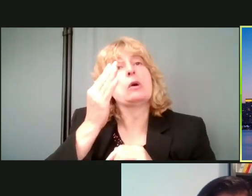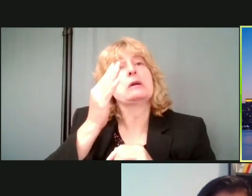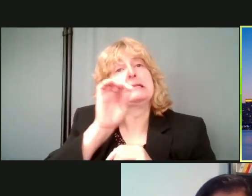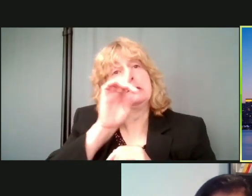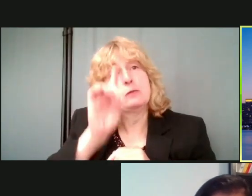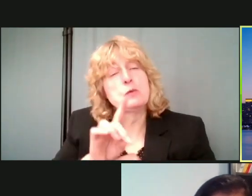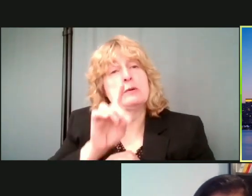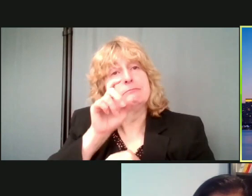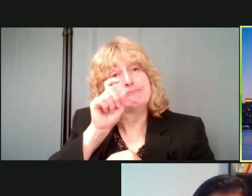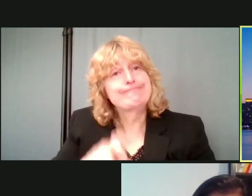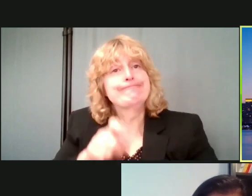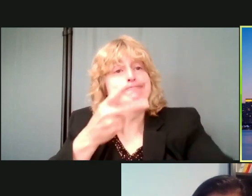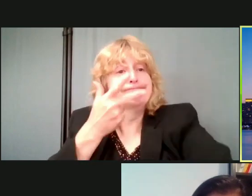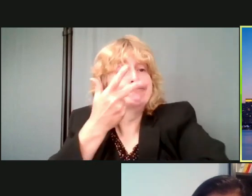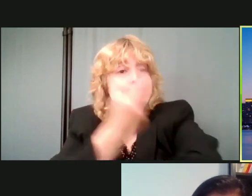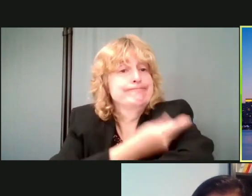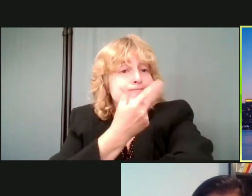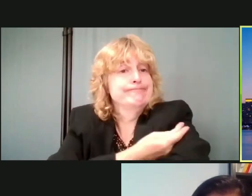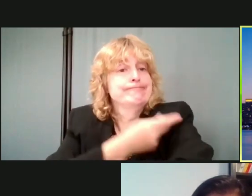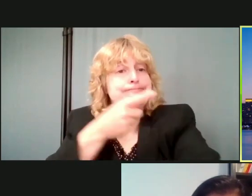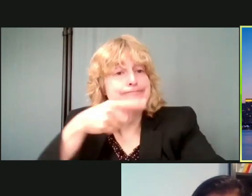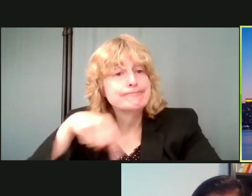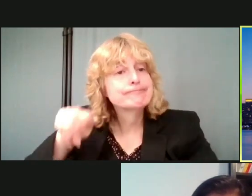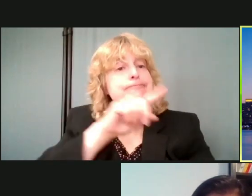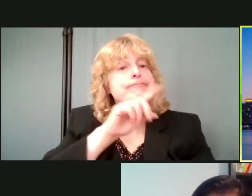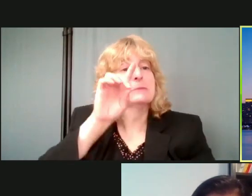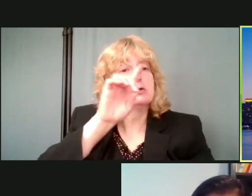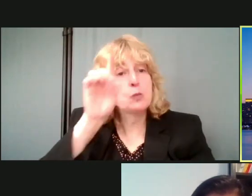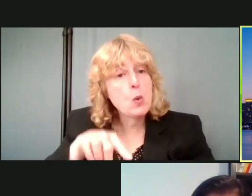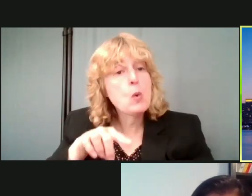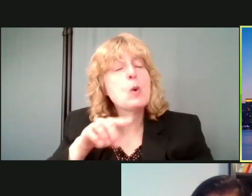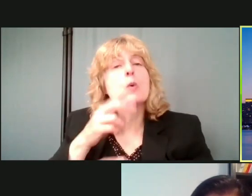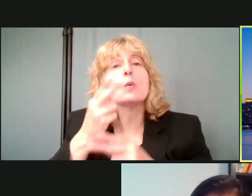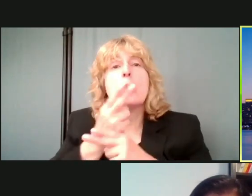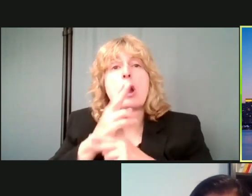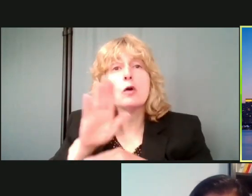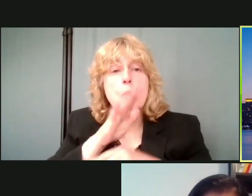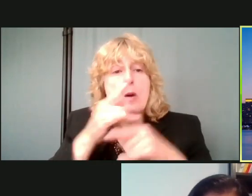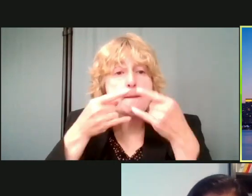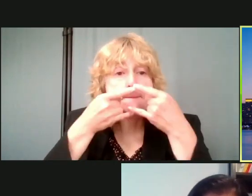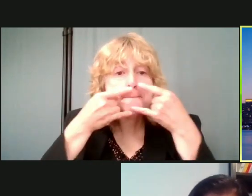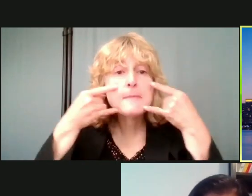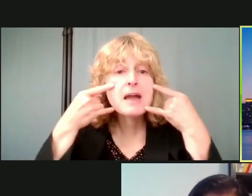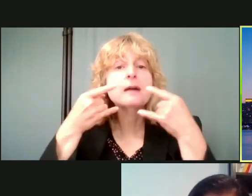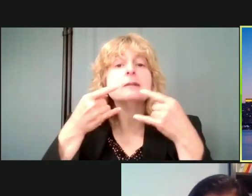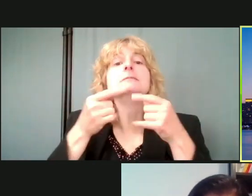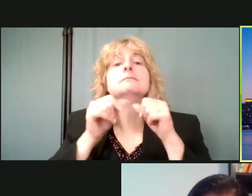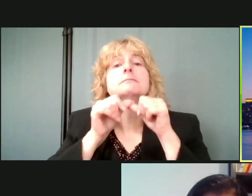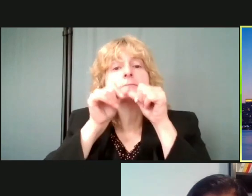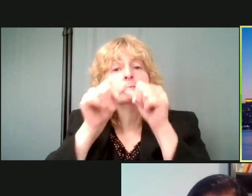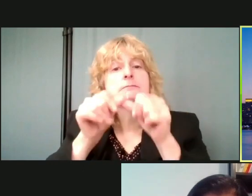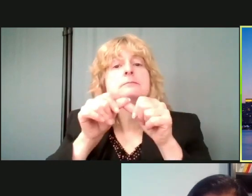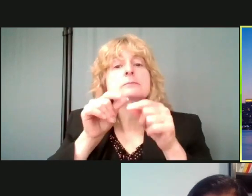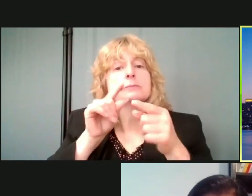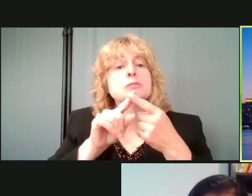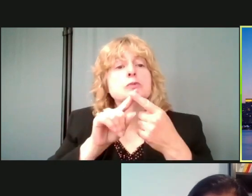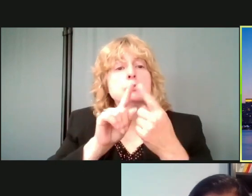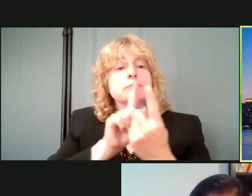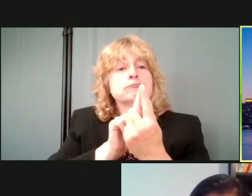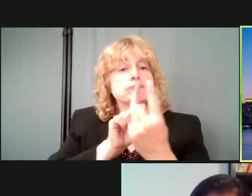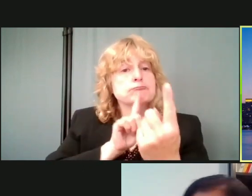vaccinated. Detroit, wear your mask, continue to social distance,